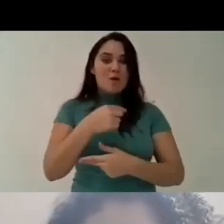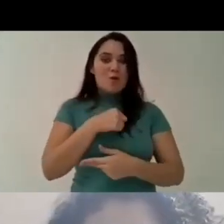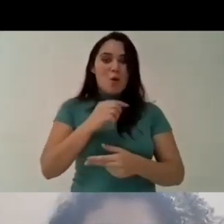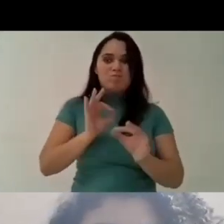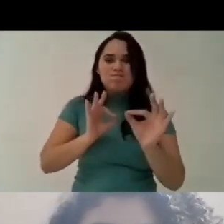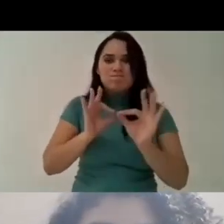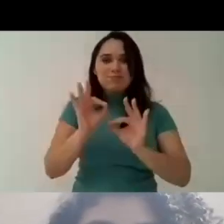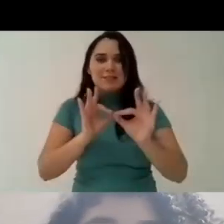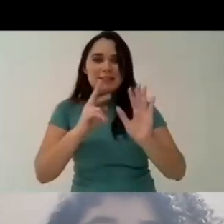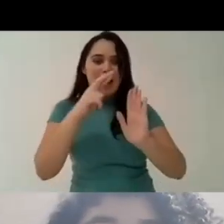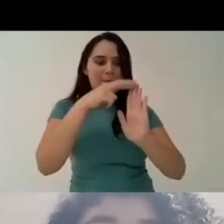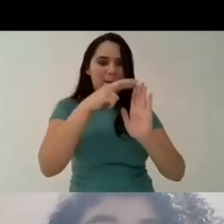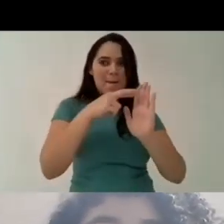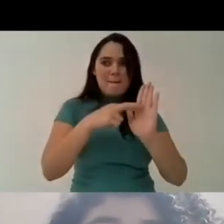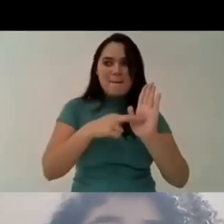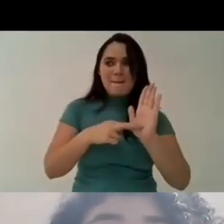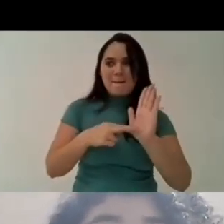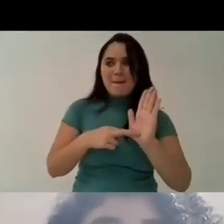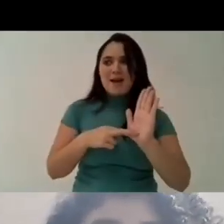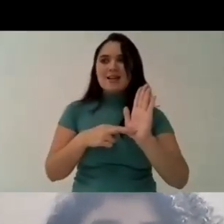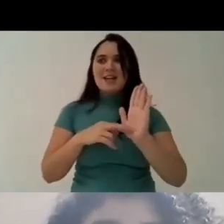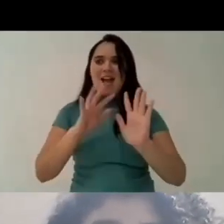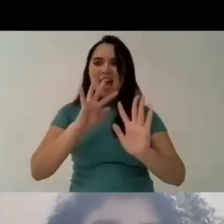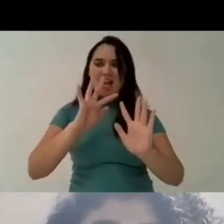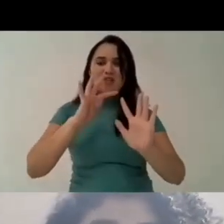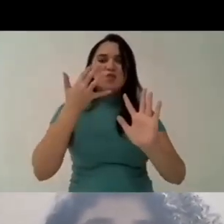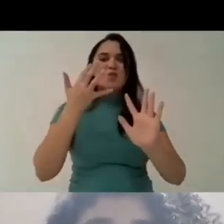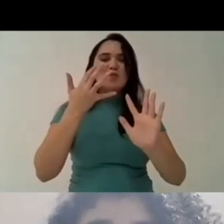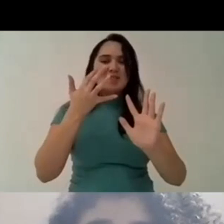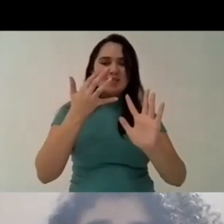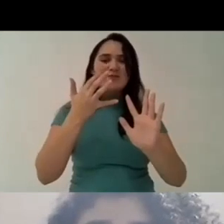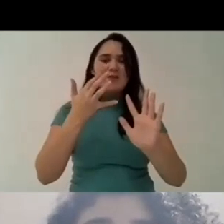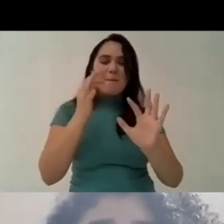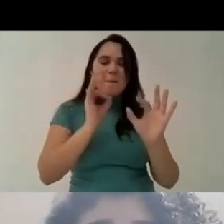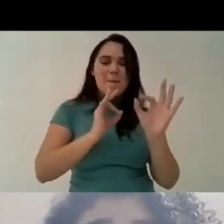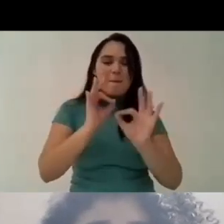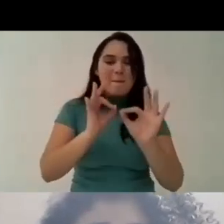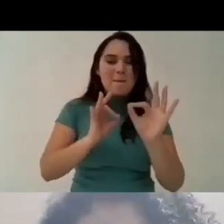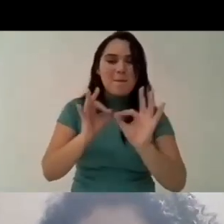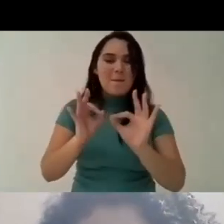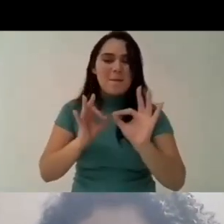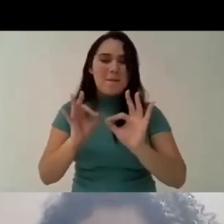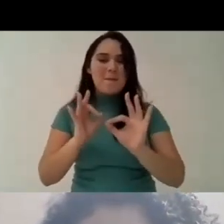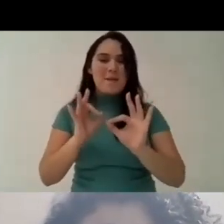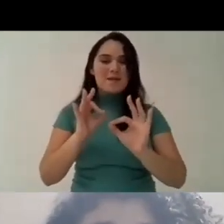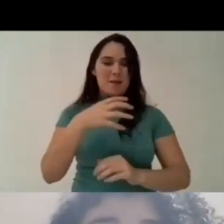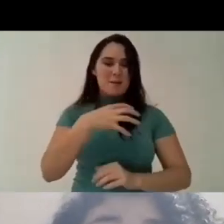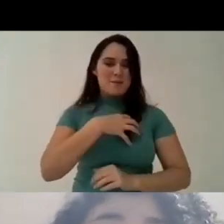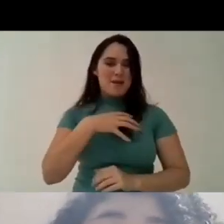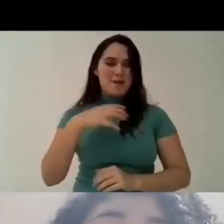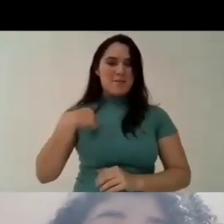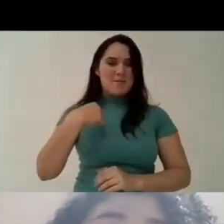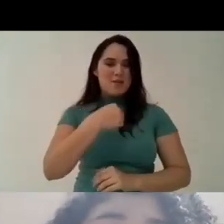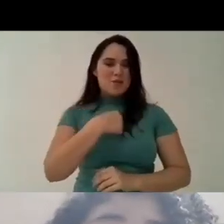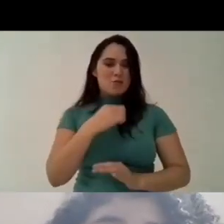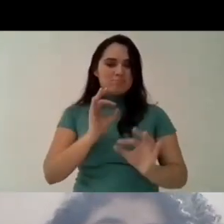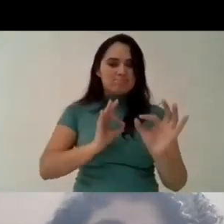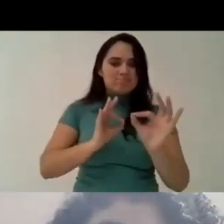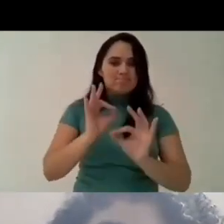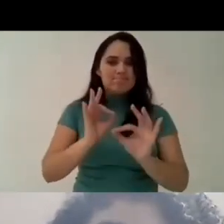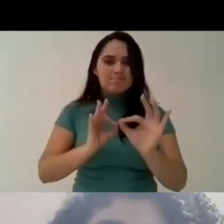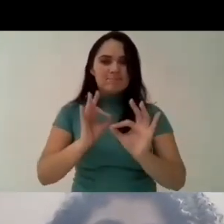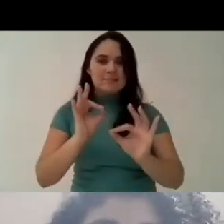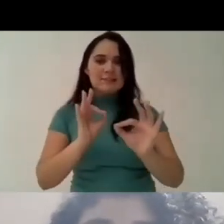dialogue with the indigenous brazilian and here in bahia we are asking